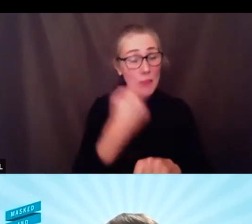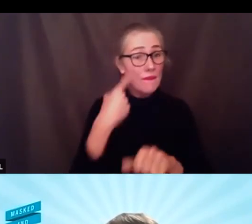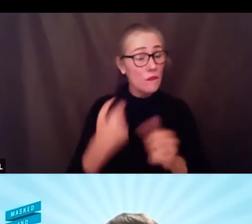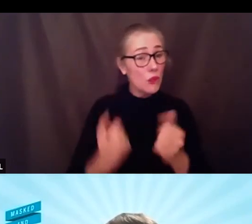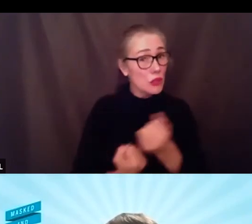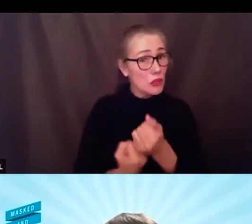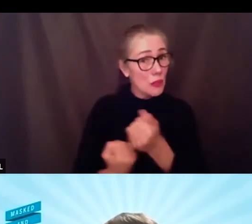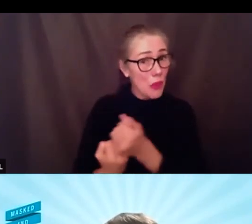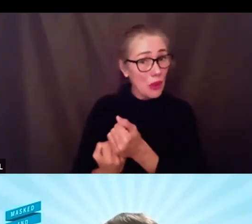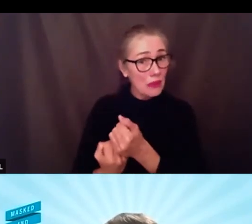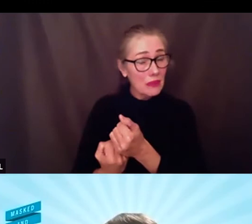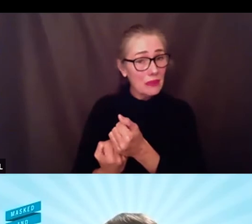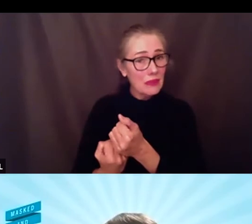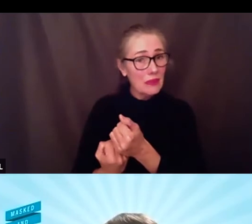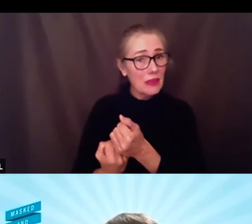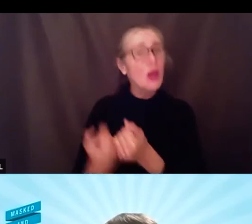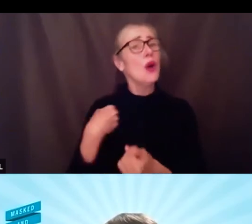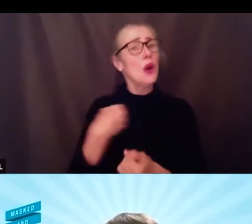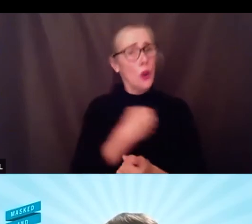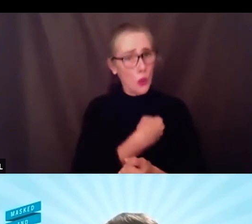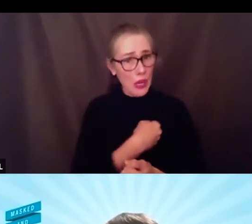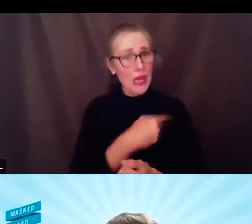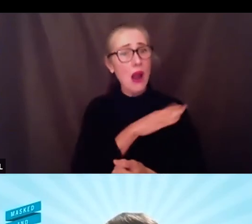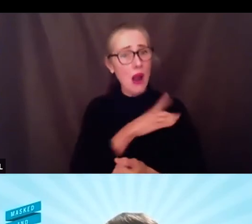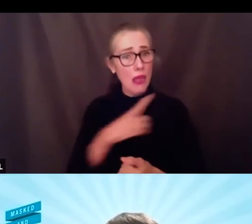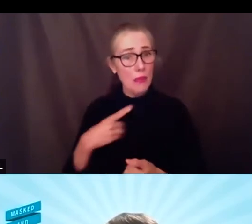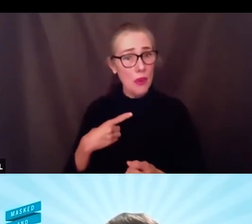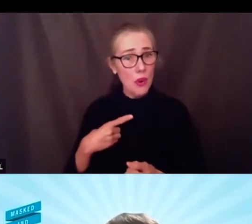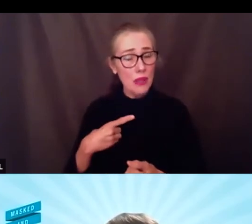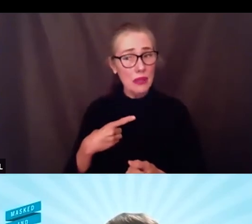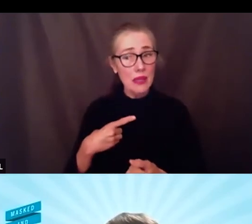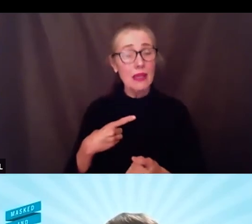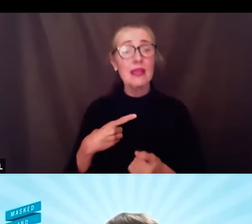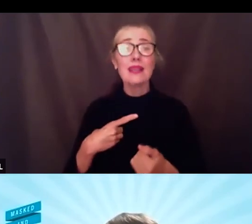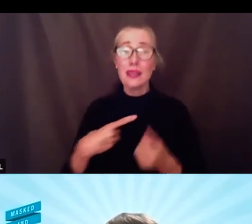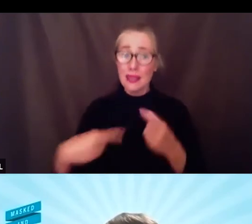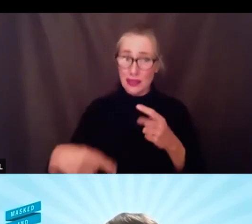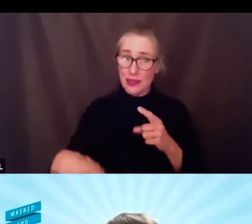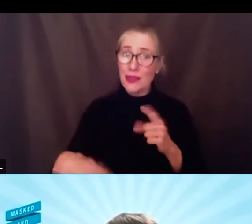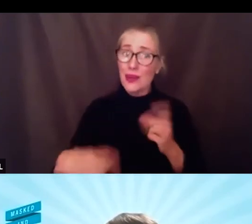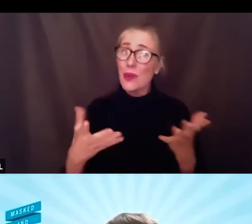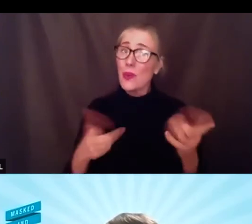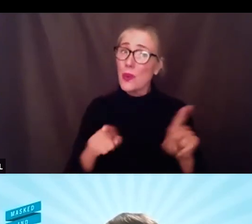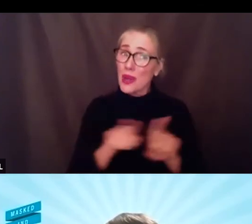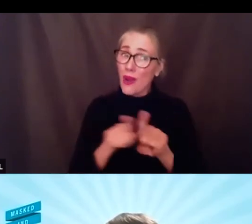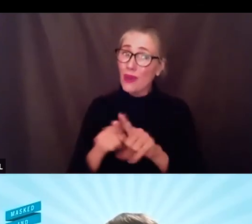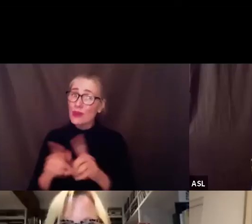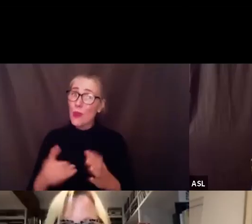support you our administrative team so that we can enhance those supports